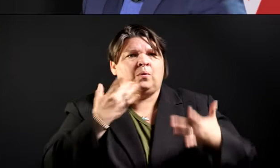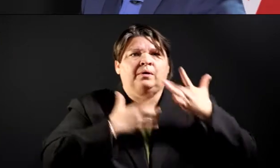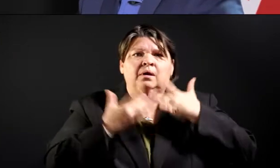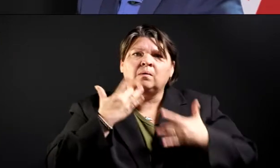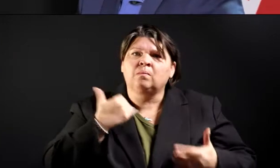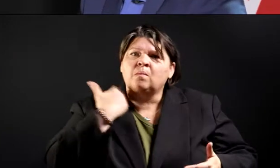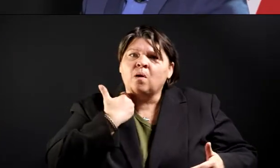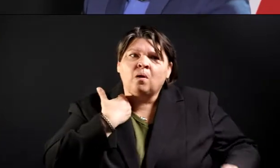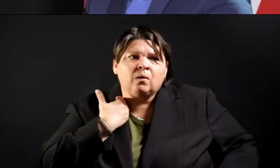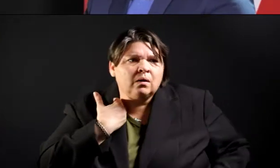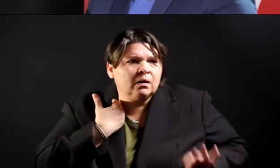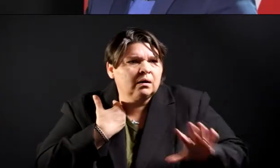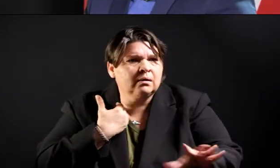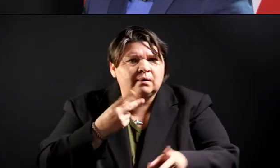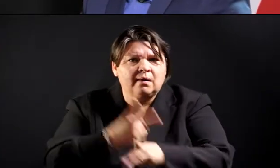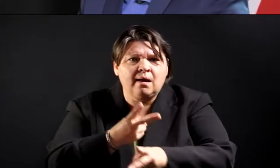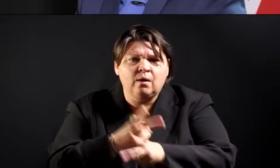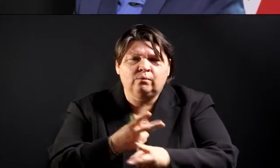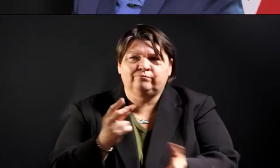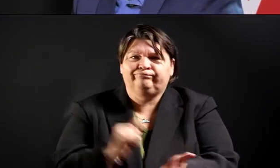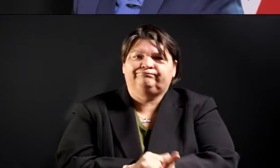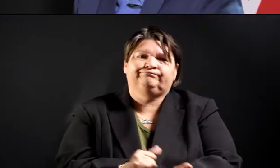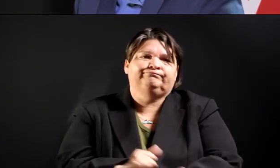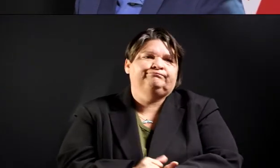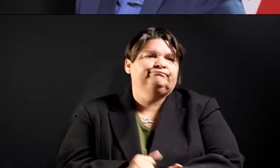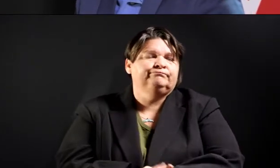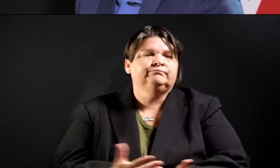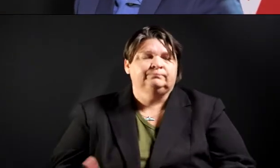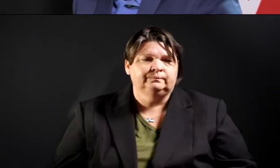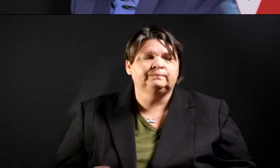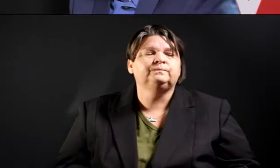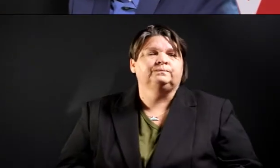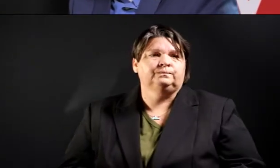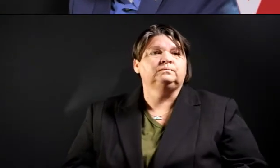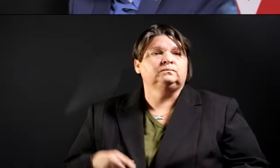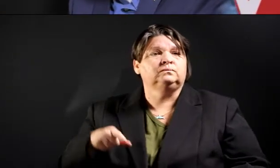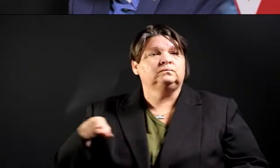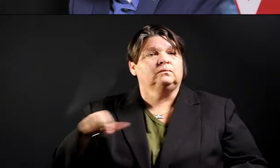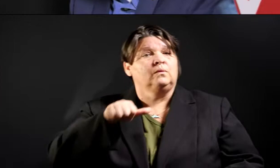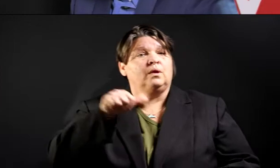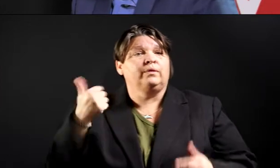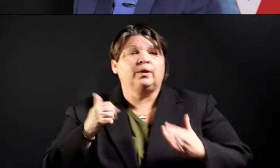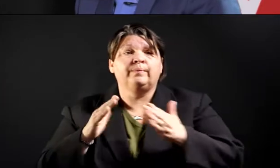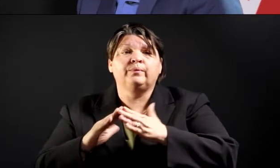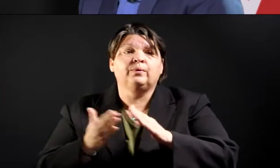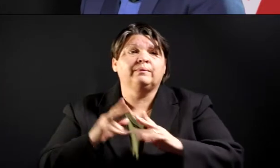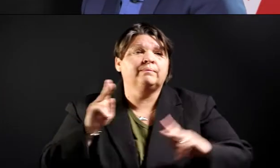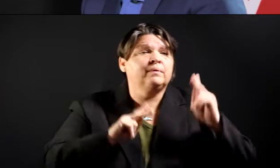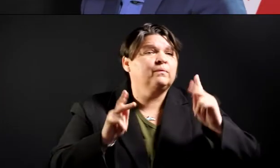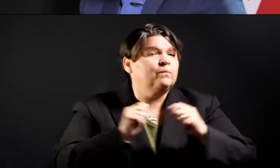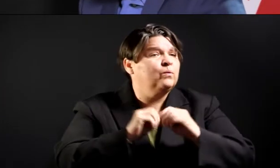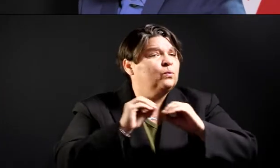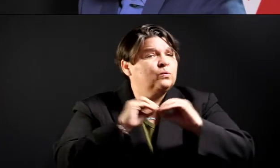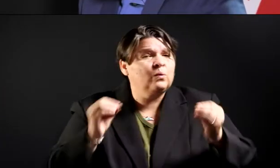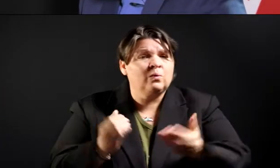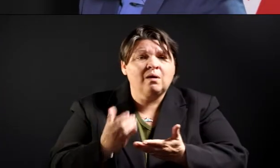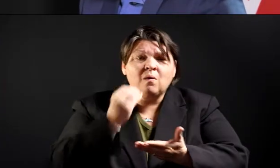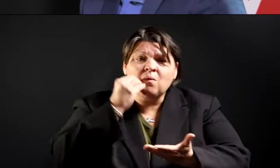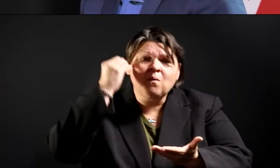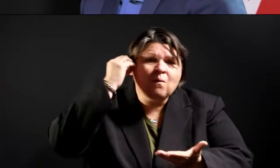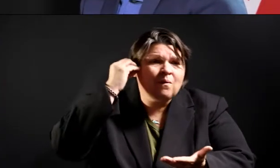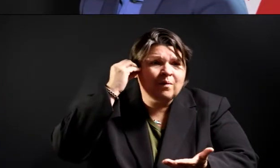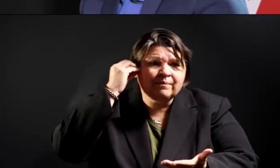one in particular is this. What we found, another vulnerable community, is our homeless population. We've learned on our committee